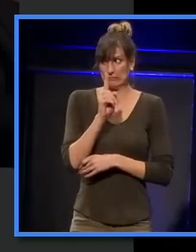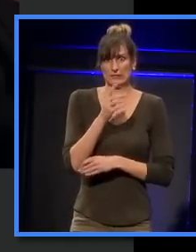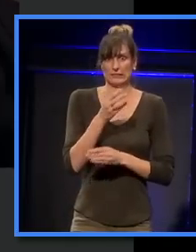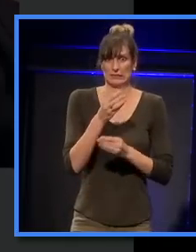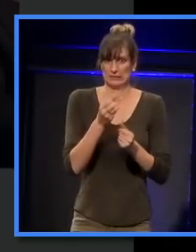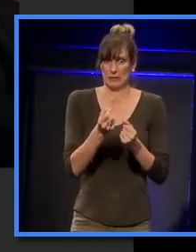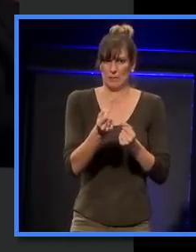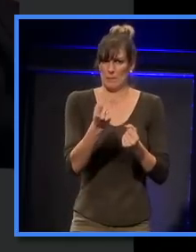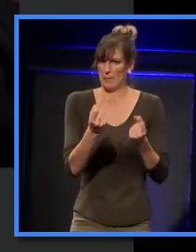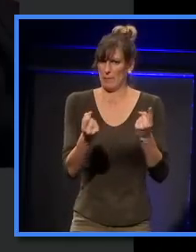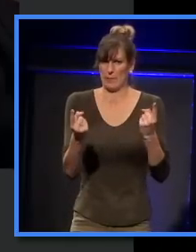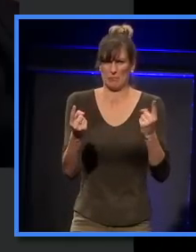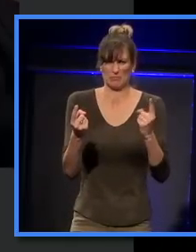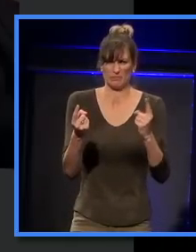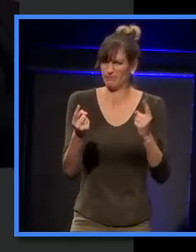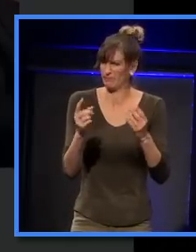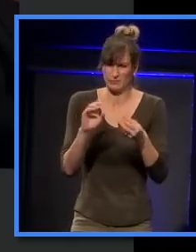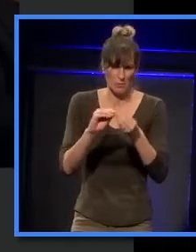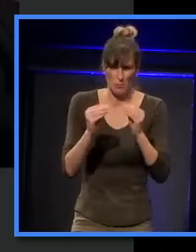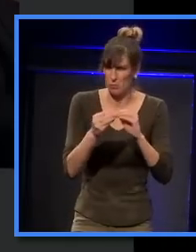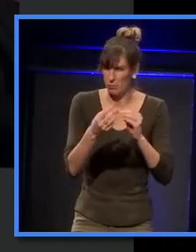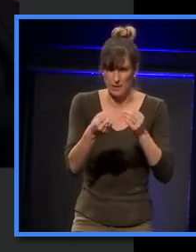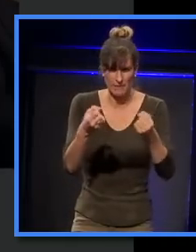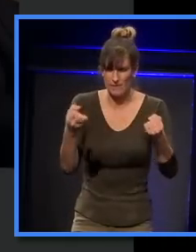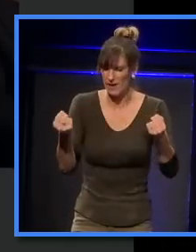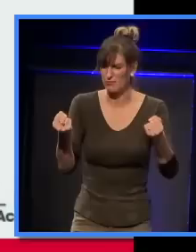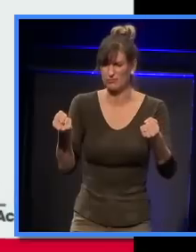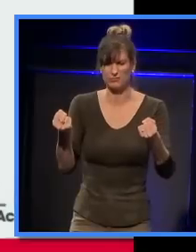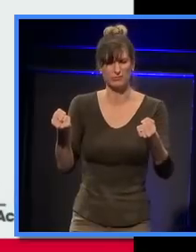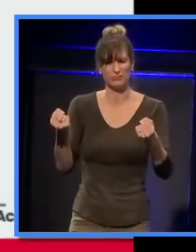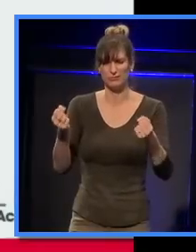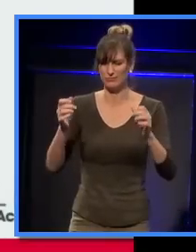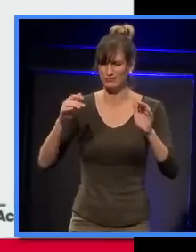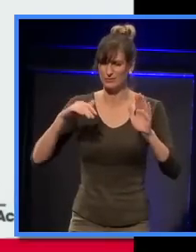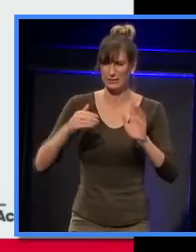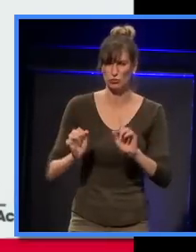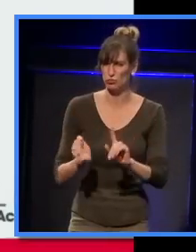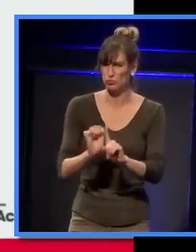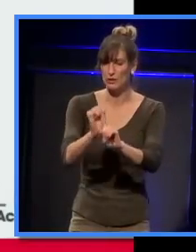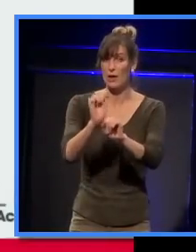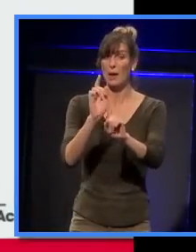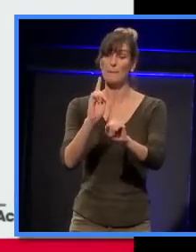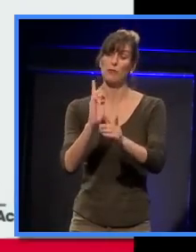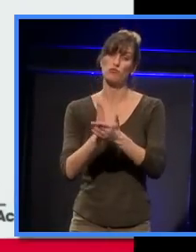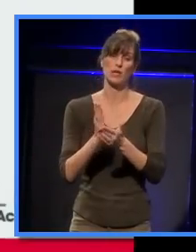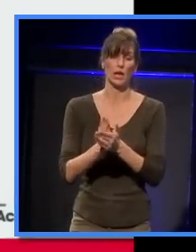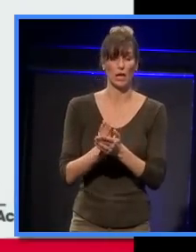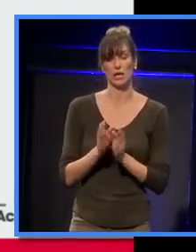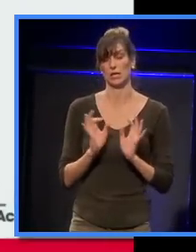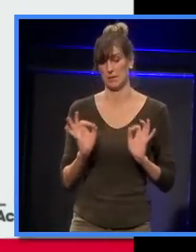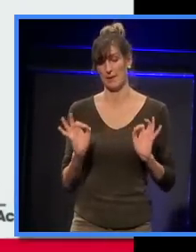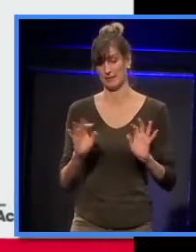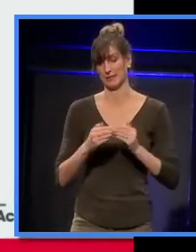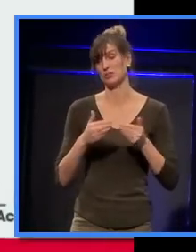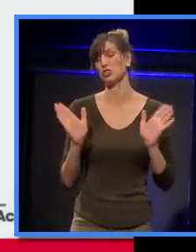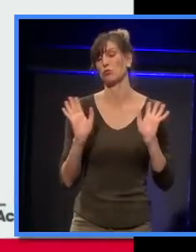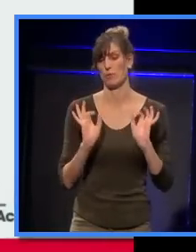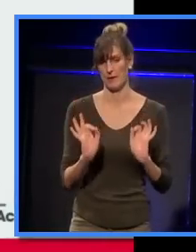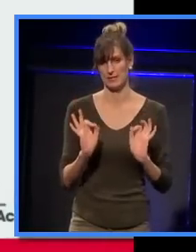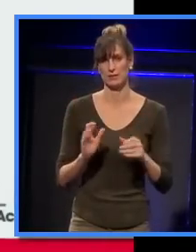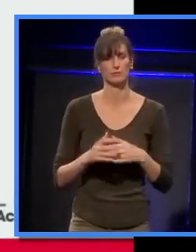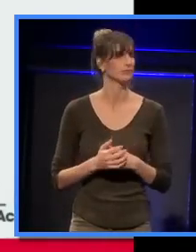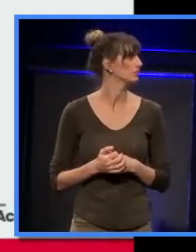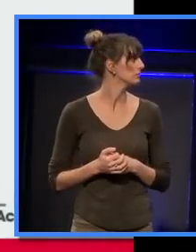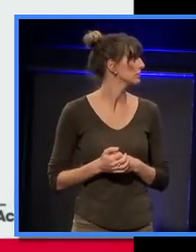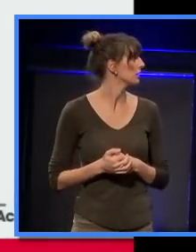image shifts that were coming off some surfaces that hadn't been tidied up at that stage. But basically, it was amazing. One of my